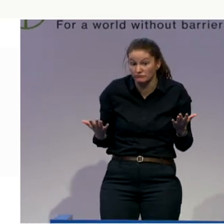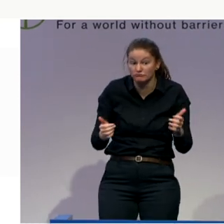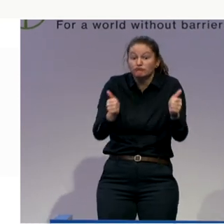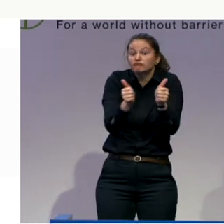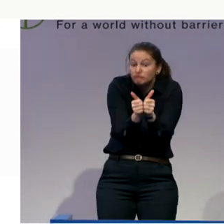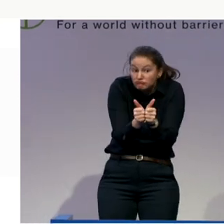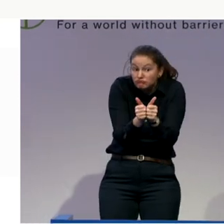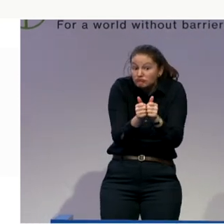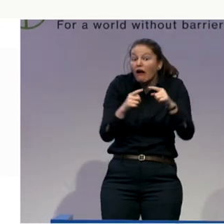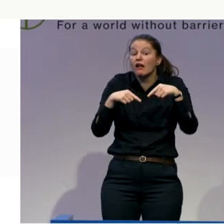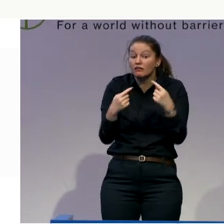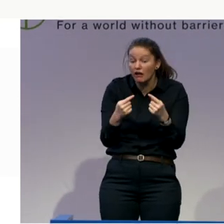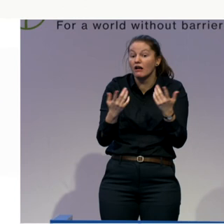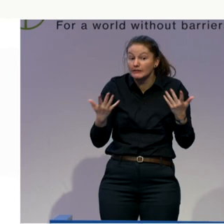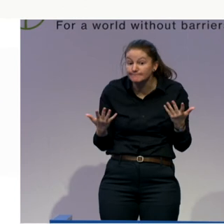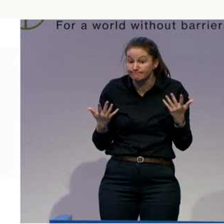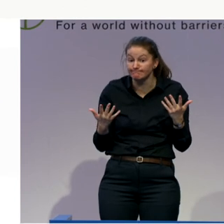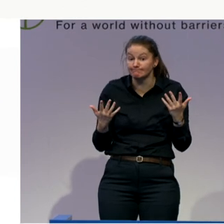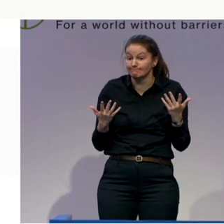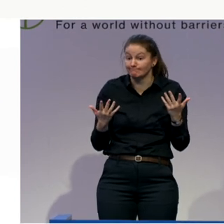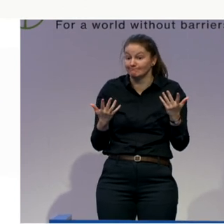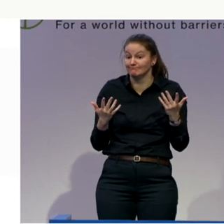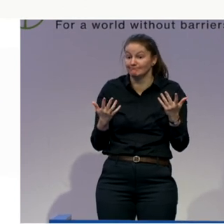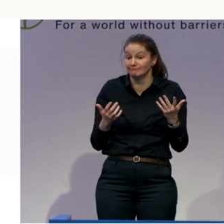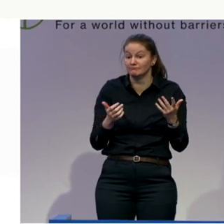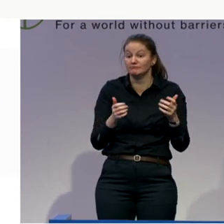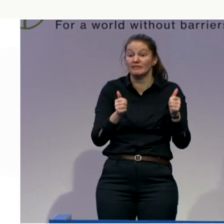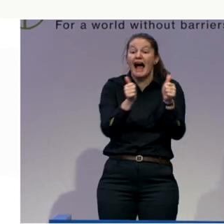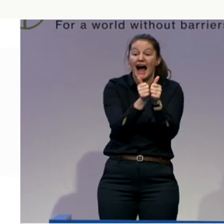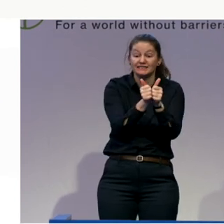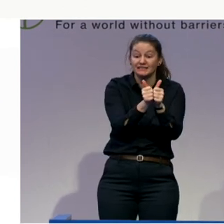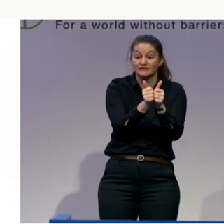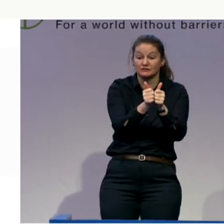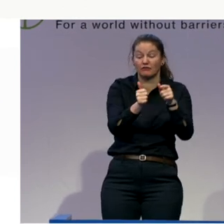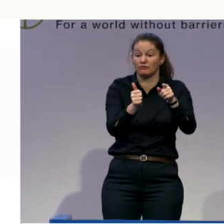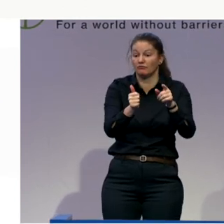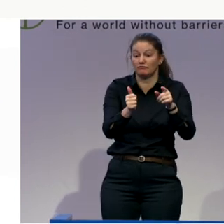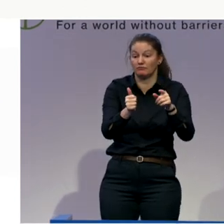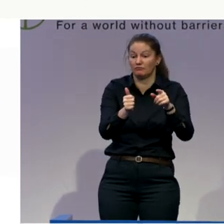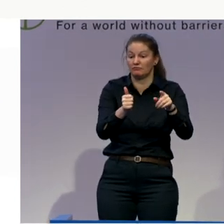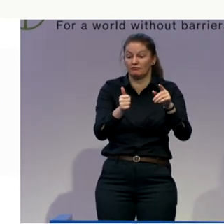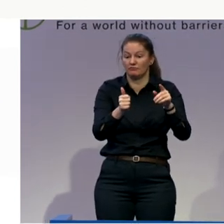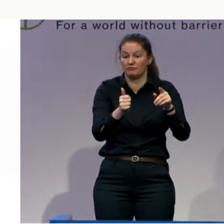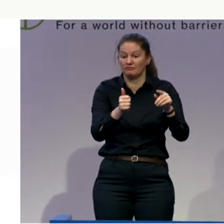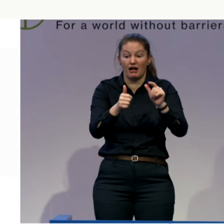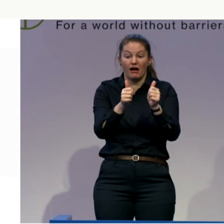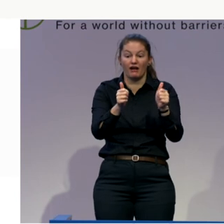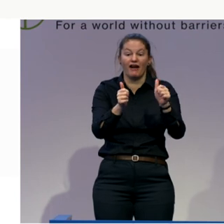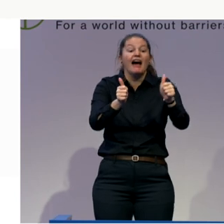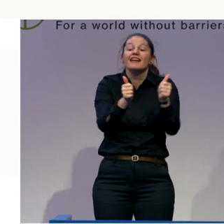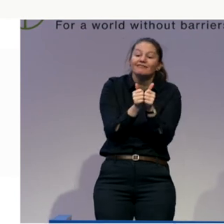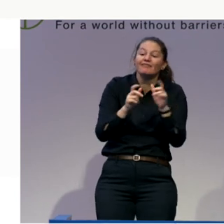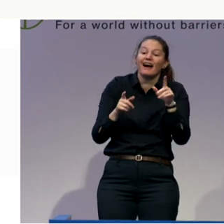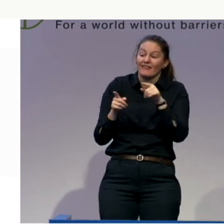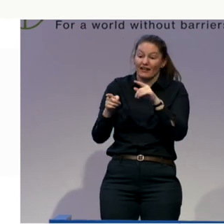And there was tearful scenes at airports and all the rest of it. And he determined that he was going to have boundaries. So I think we need to empower